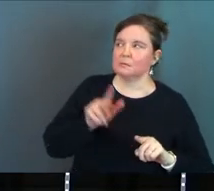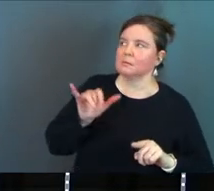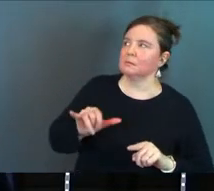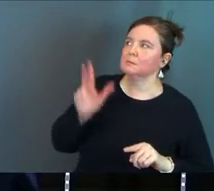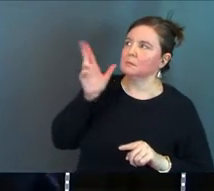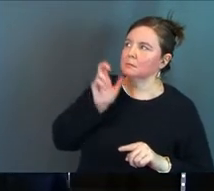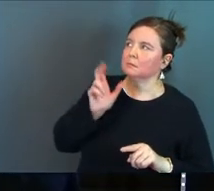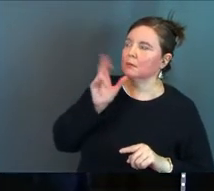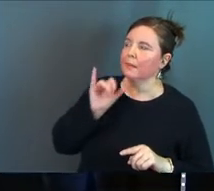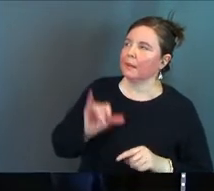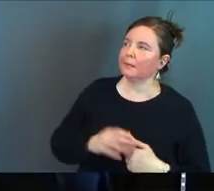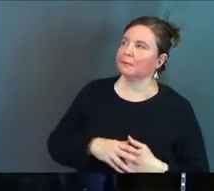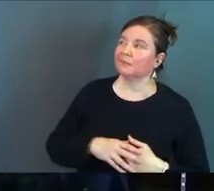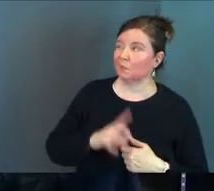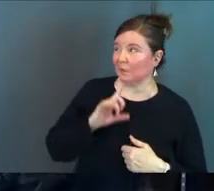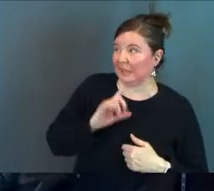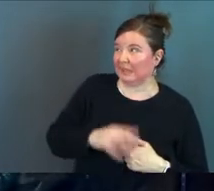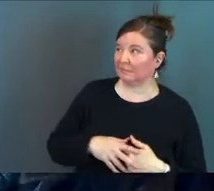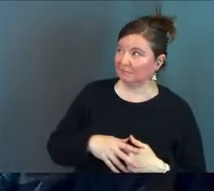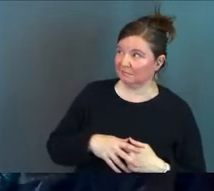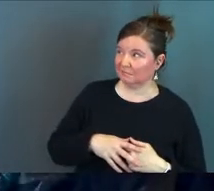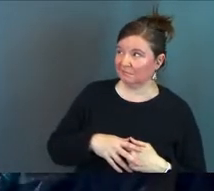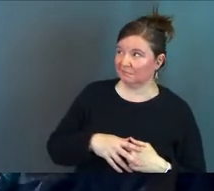And the grandkids are like, really?